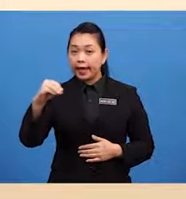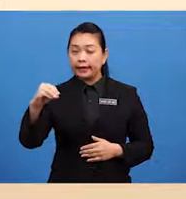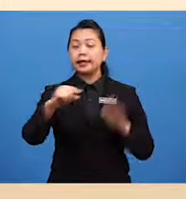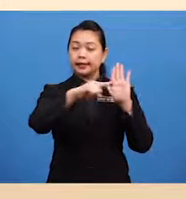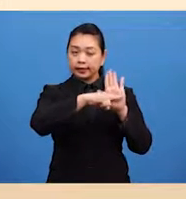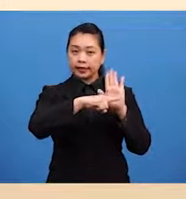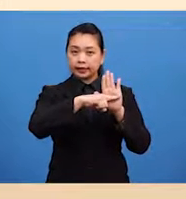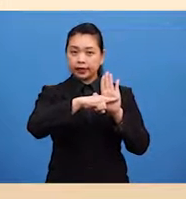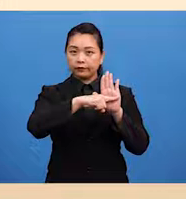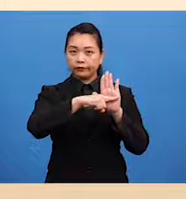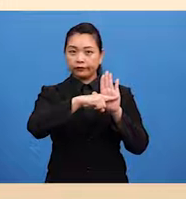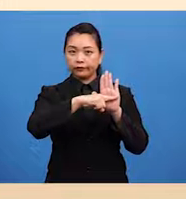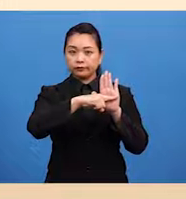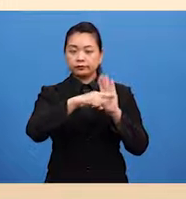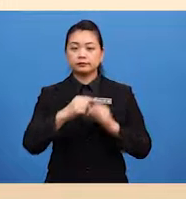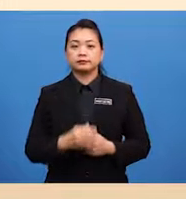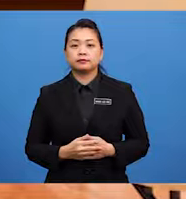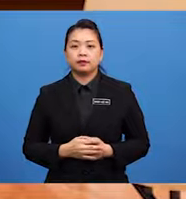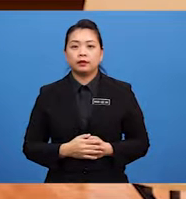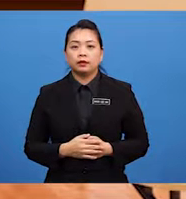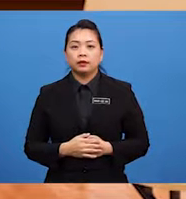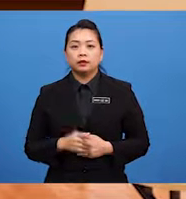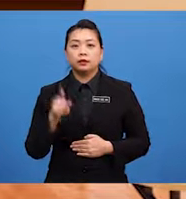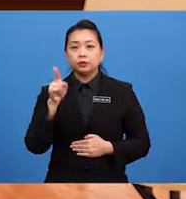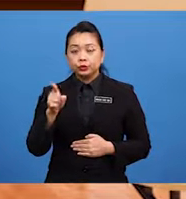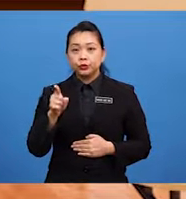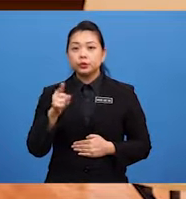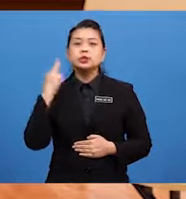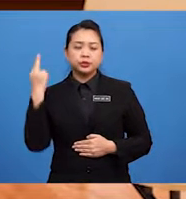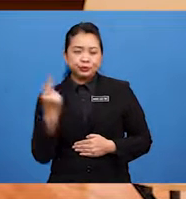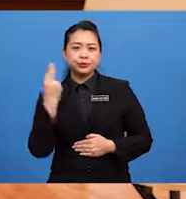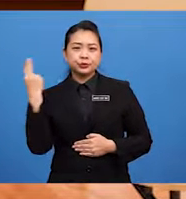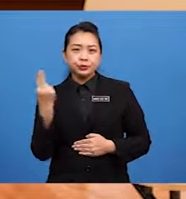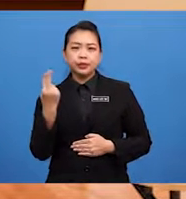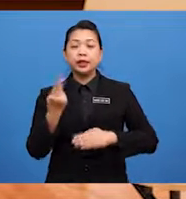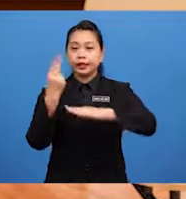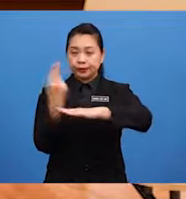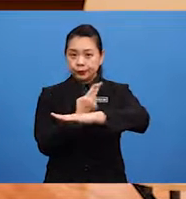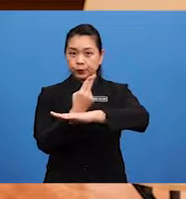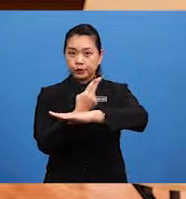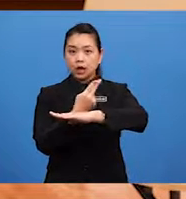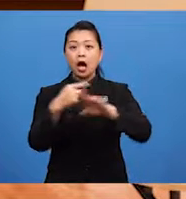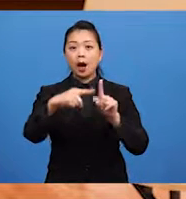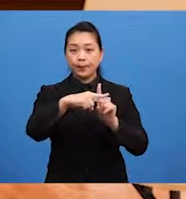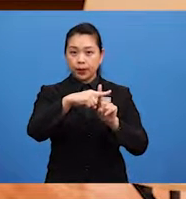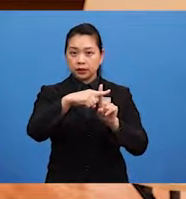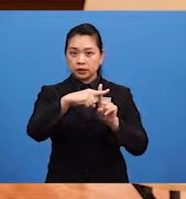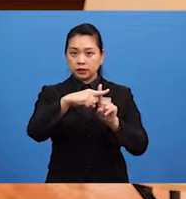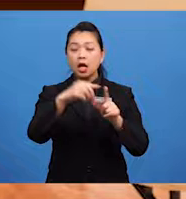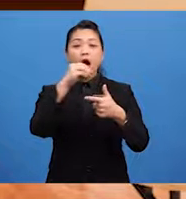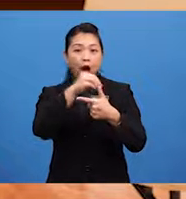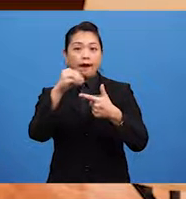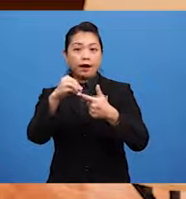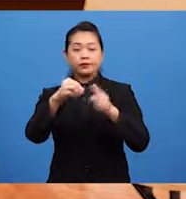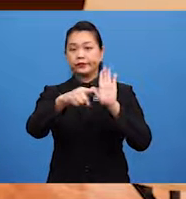adjectives You usually use a positive or a